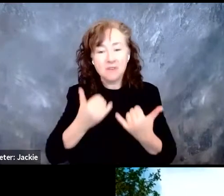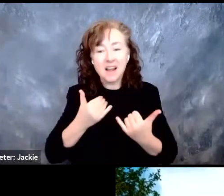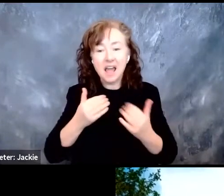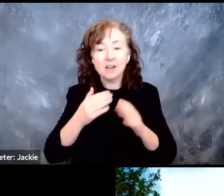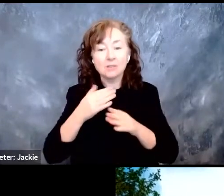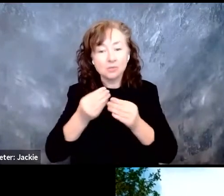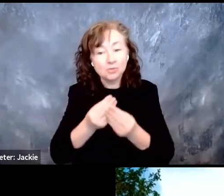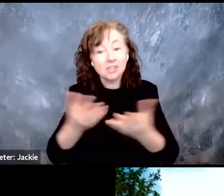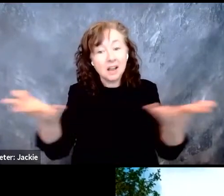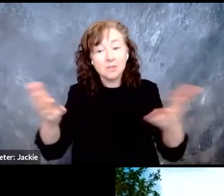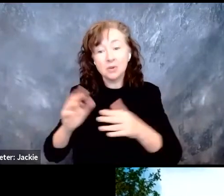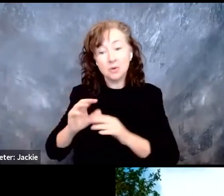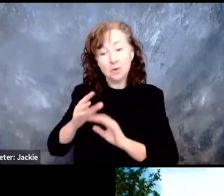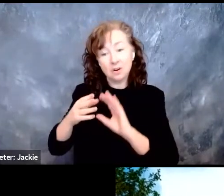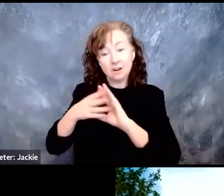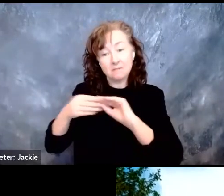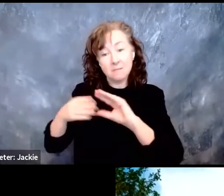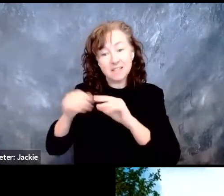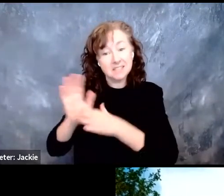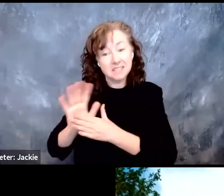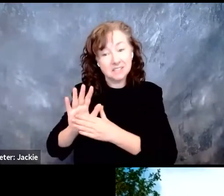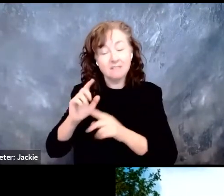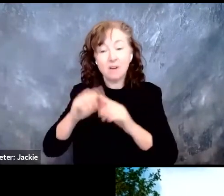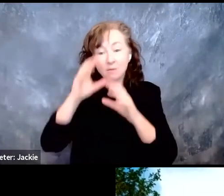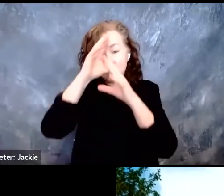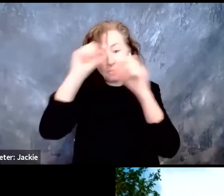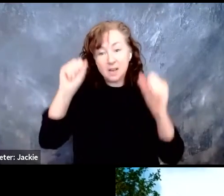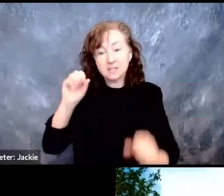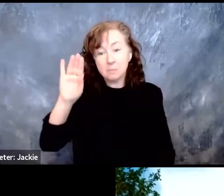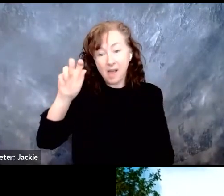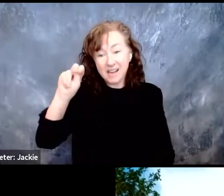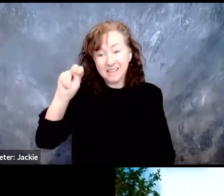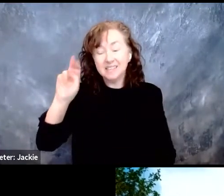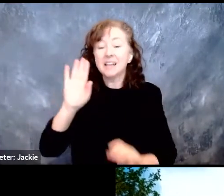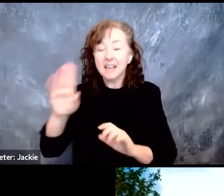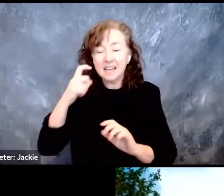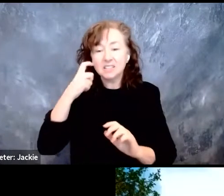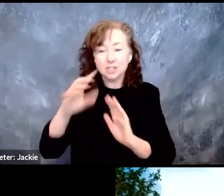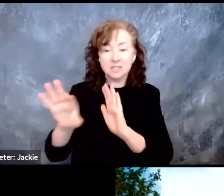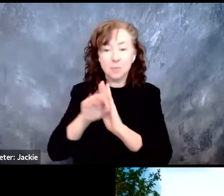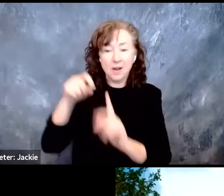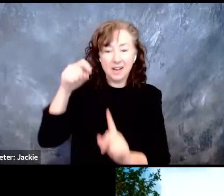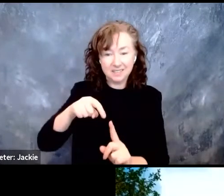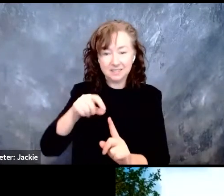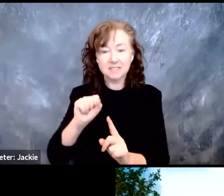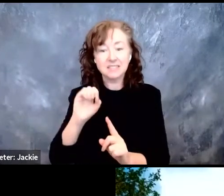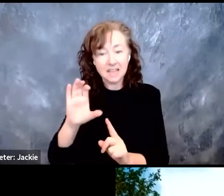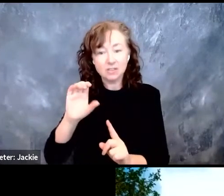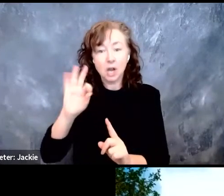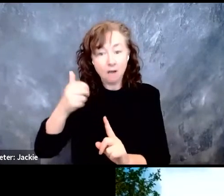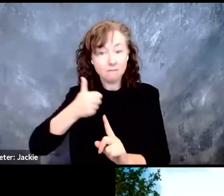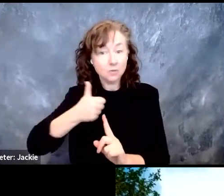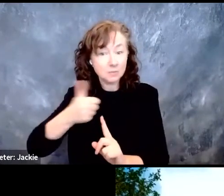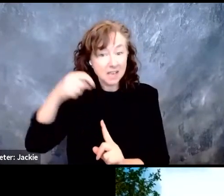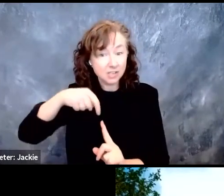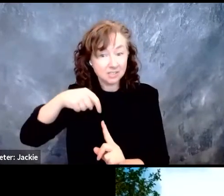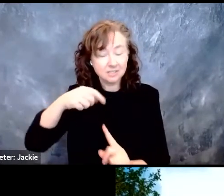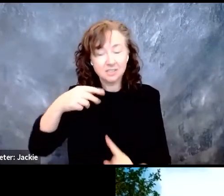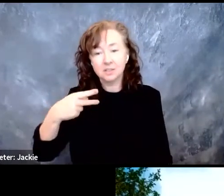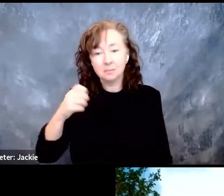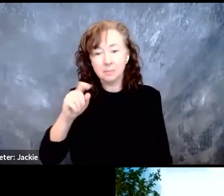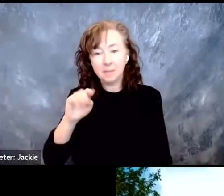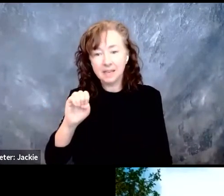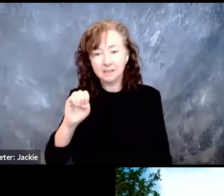share with you a video message from President Biden's newly appointed Secretary of Transportation, Pete